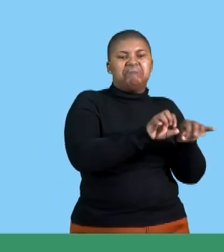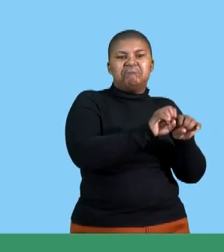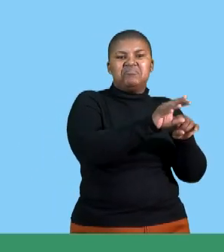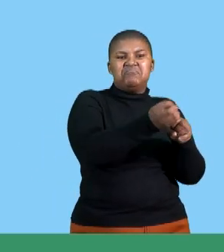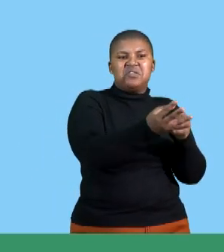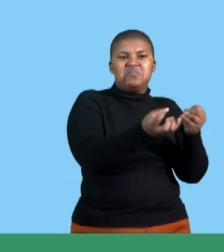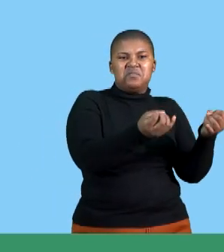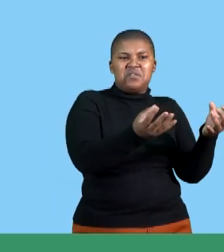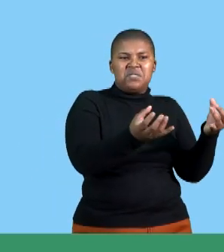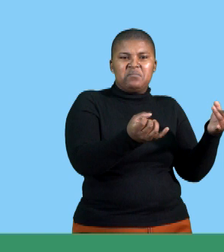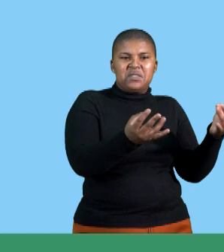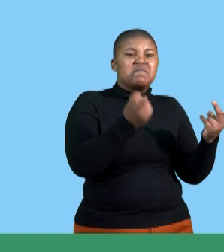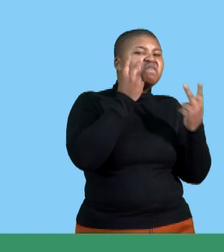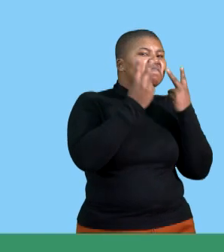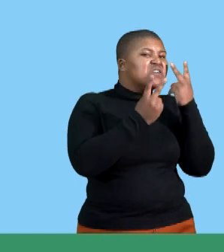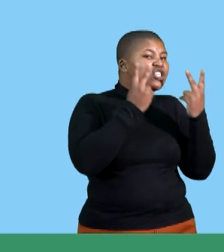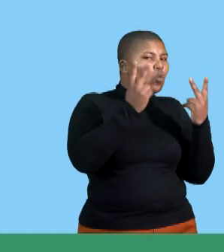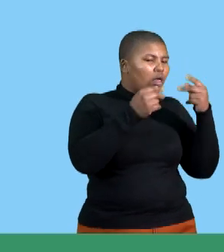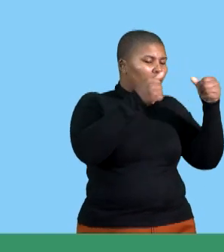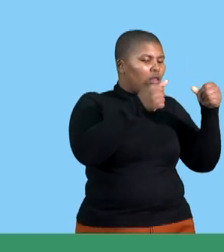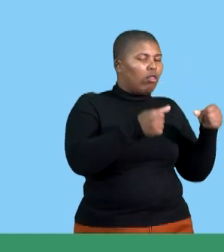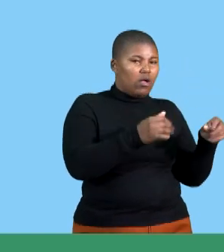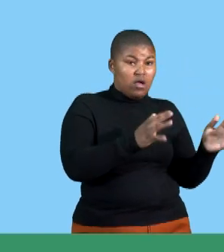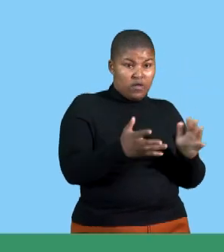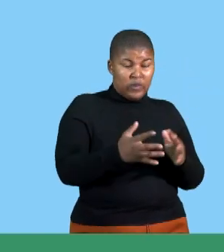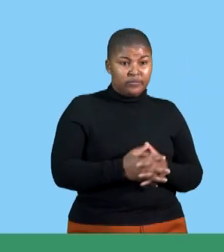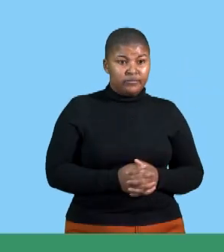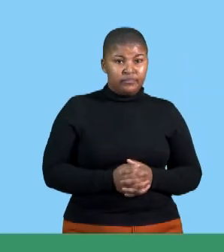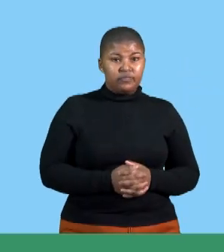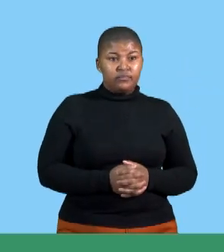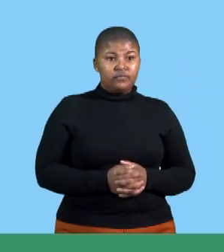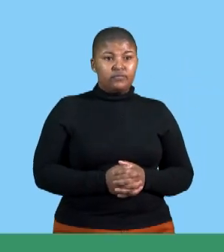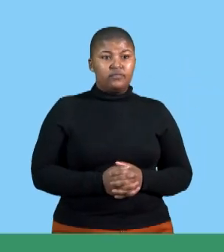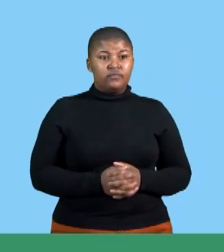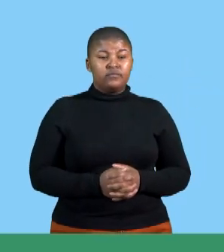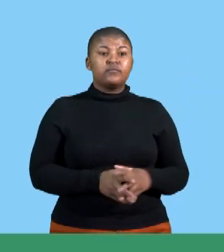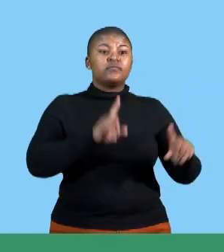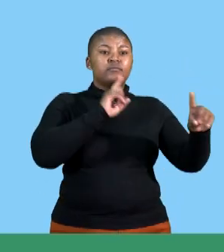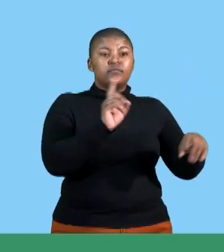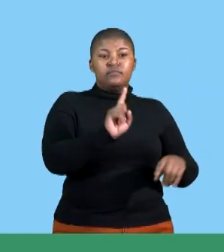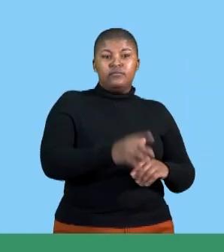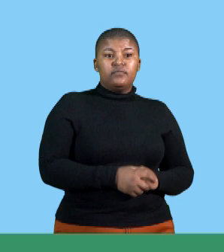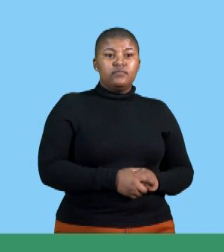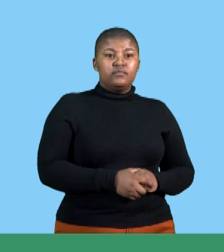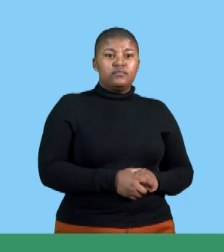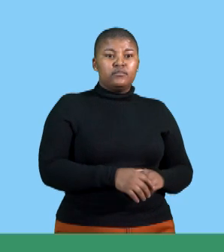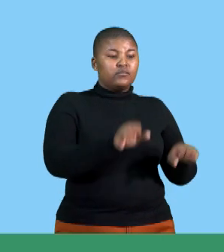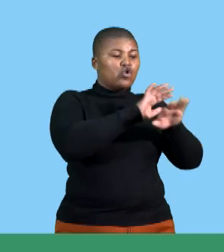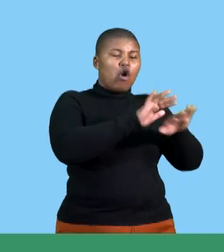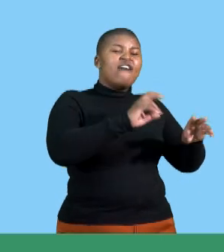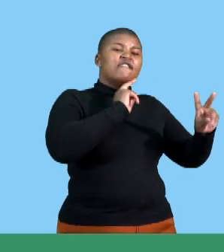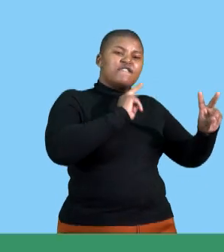handouts could be an example of what of a visual aid maybe right so what is our answer here our answer is